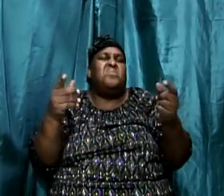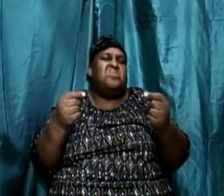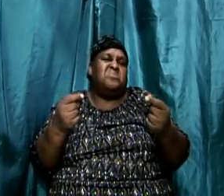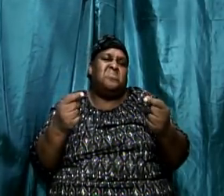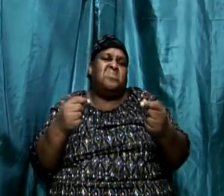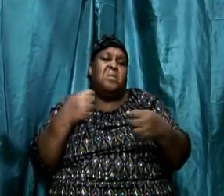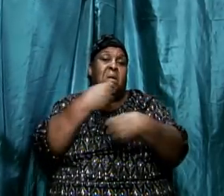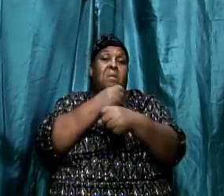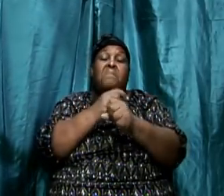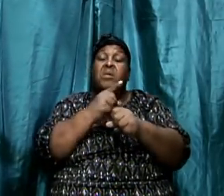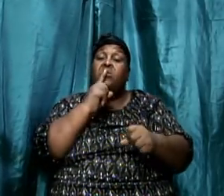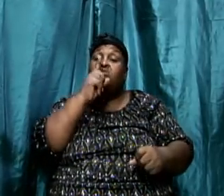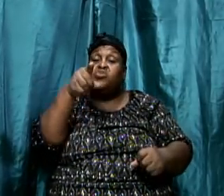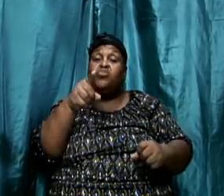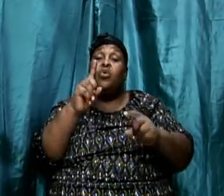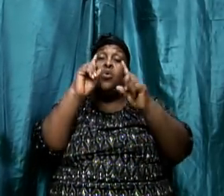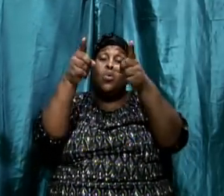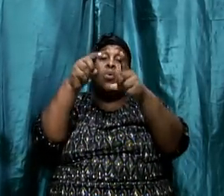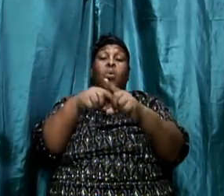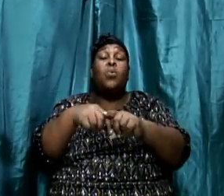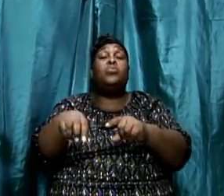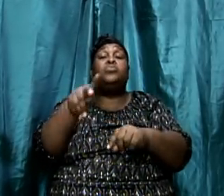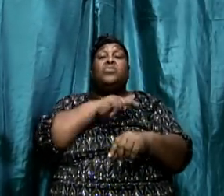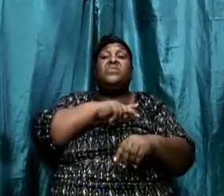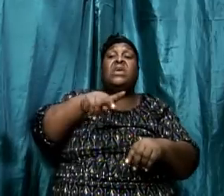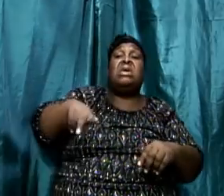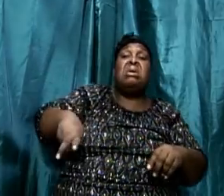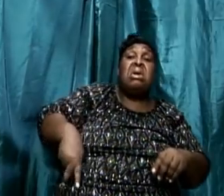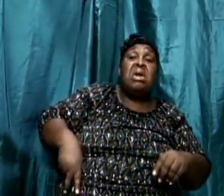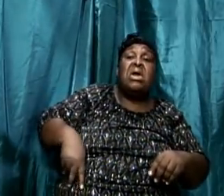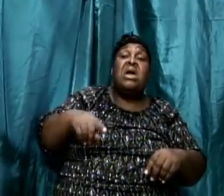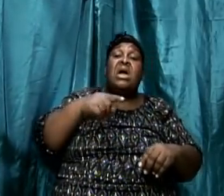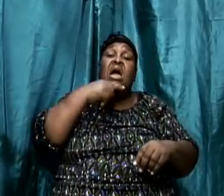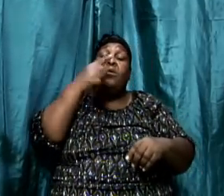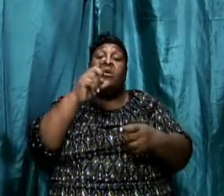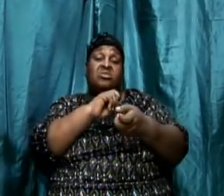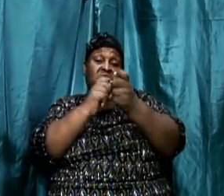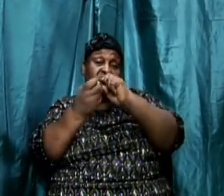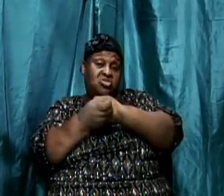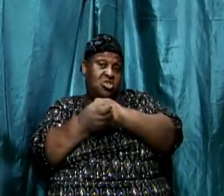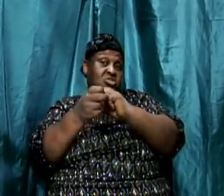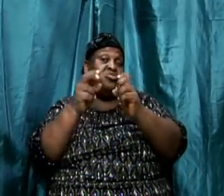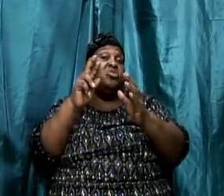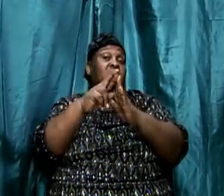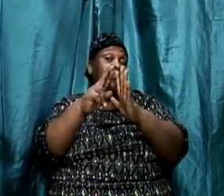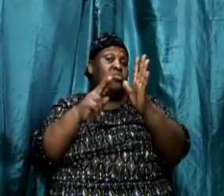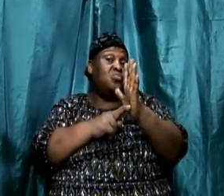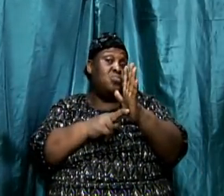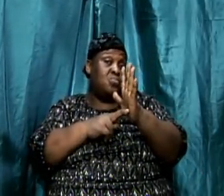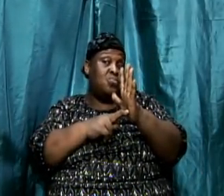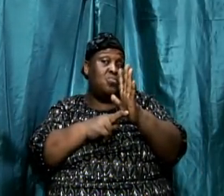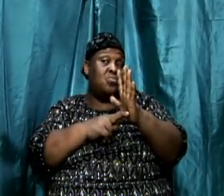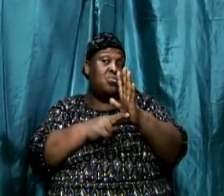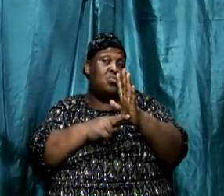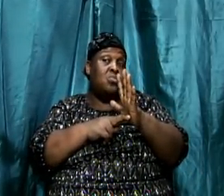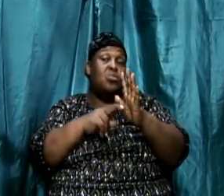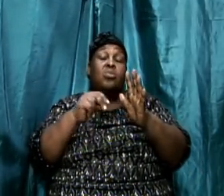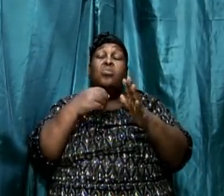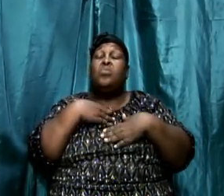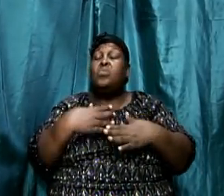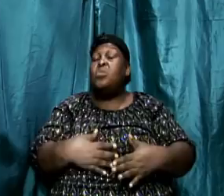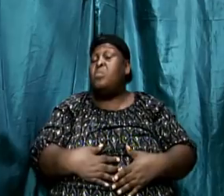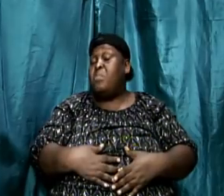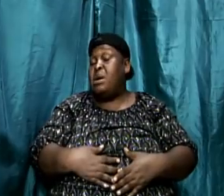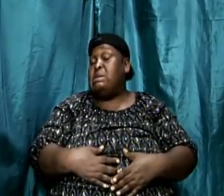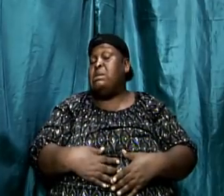They ensured that they went to the king and set up something and said nobody is supposed to pray to any other God but the God that you set